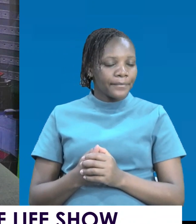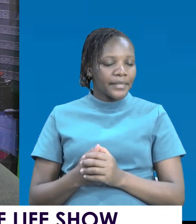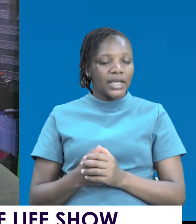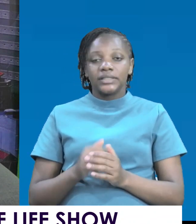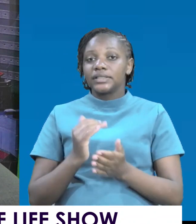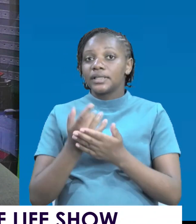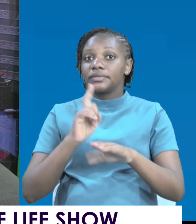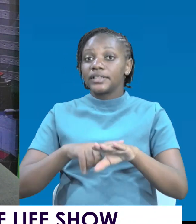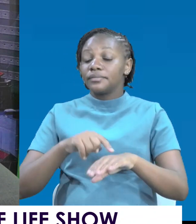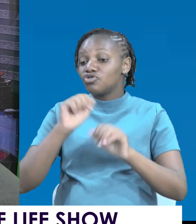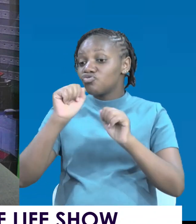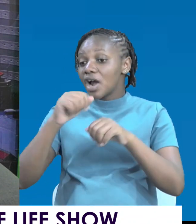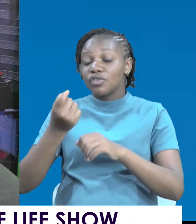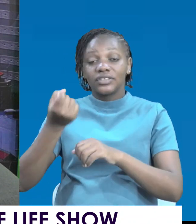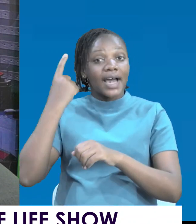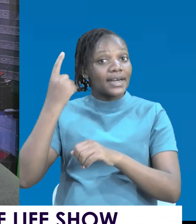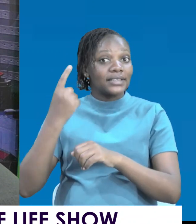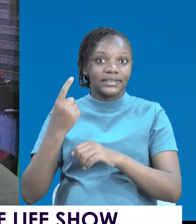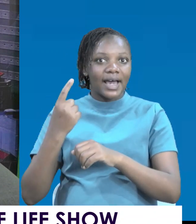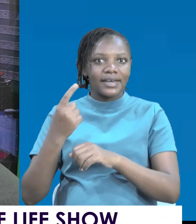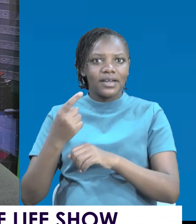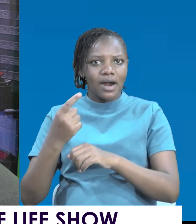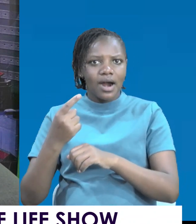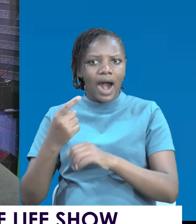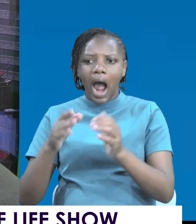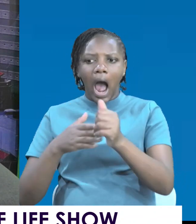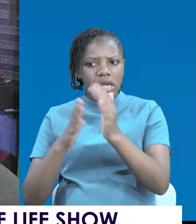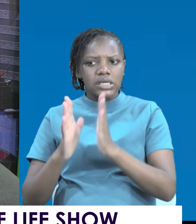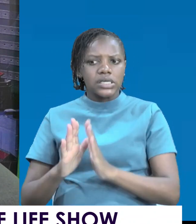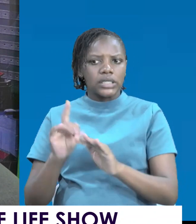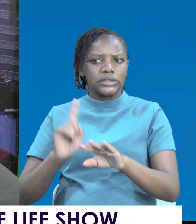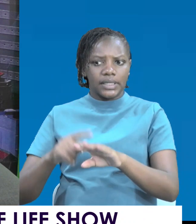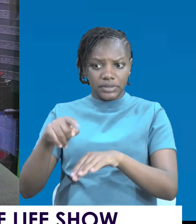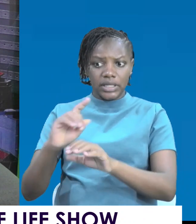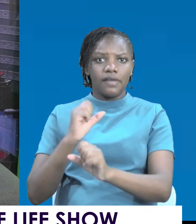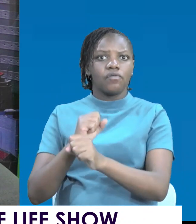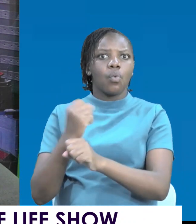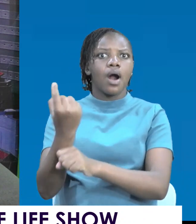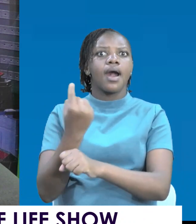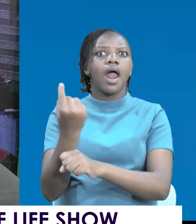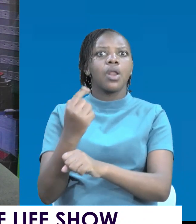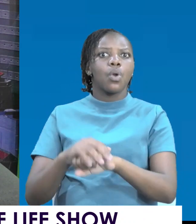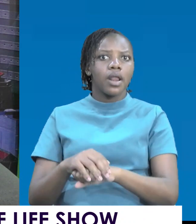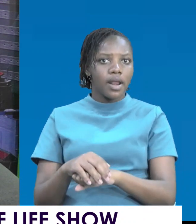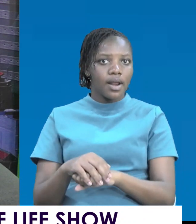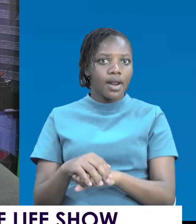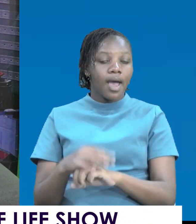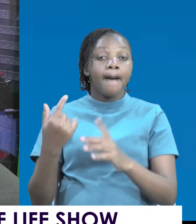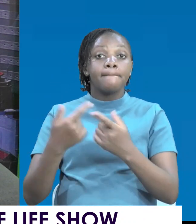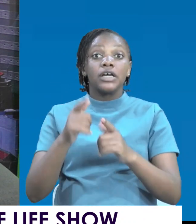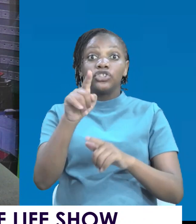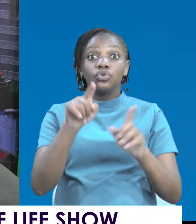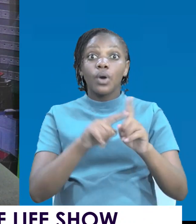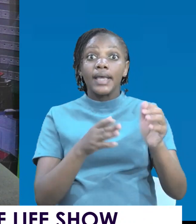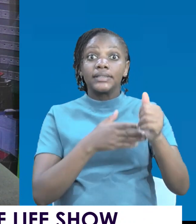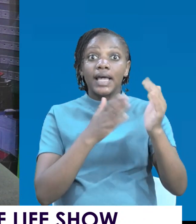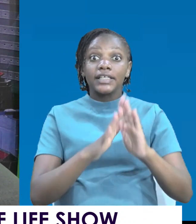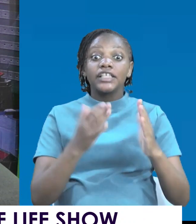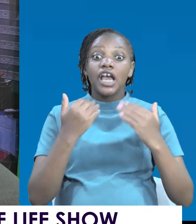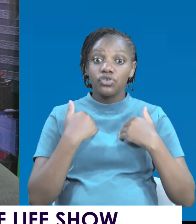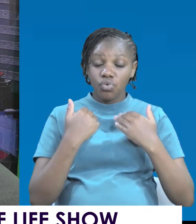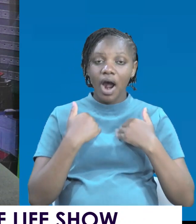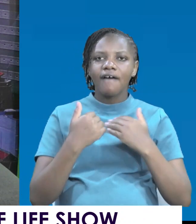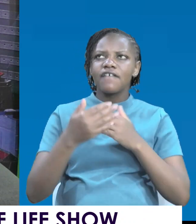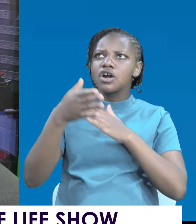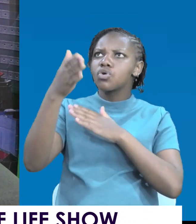may not understand the ability in you to co-create in people. As a leader, you have a God-given